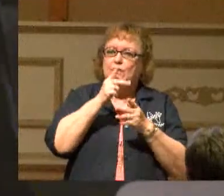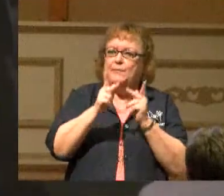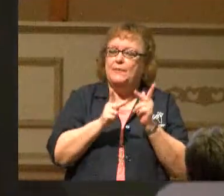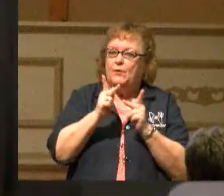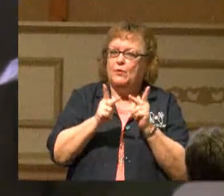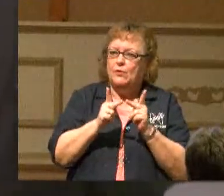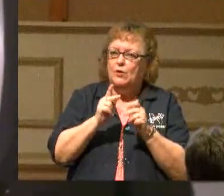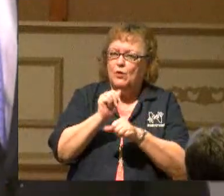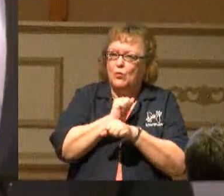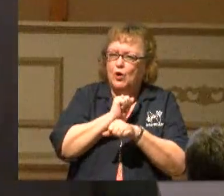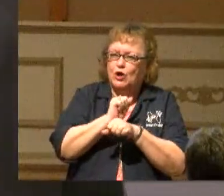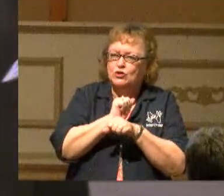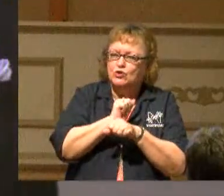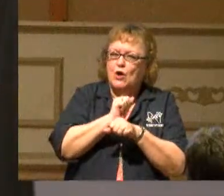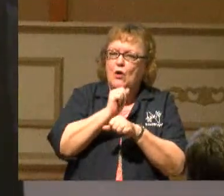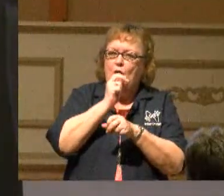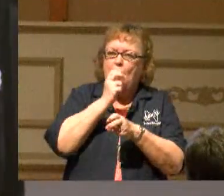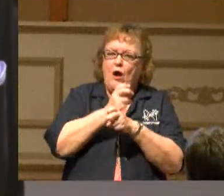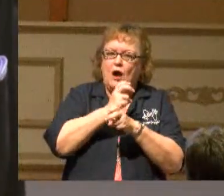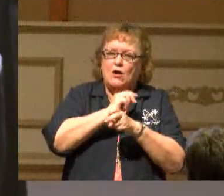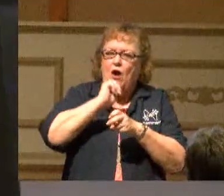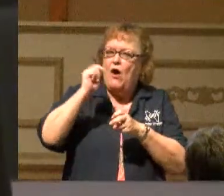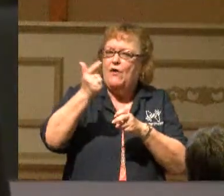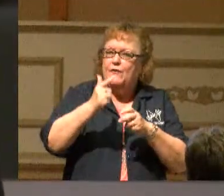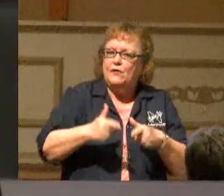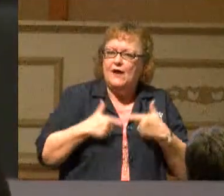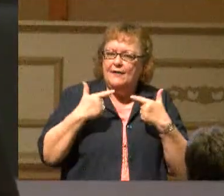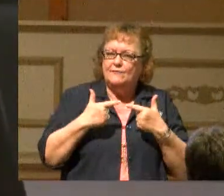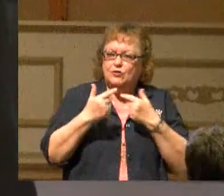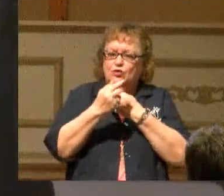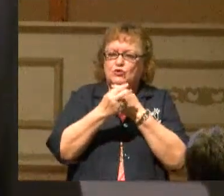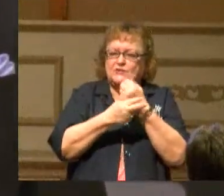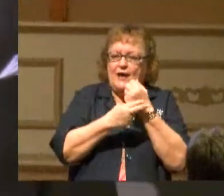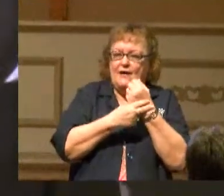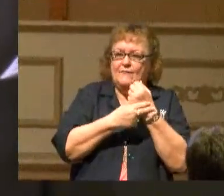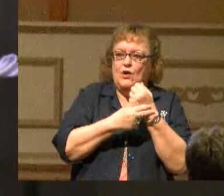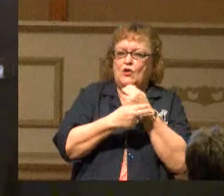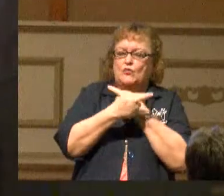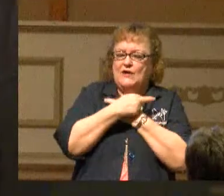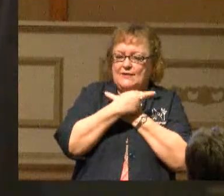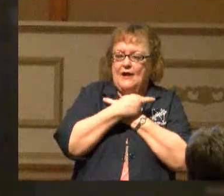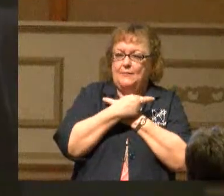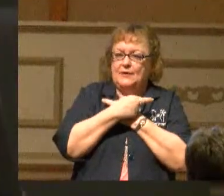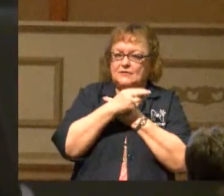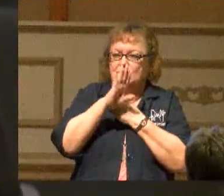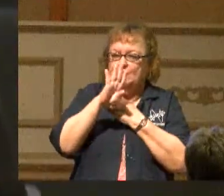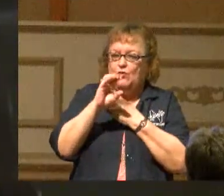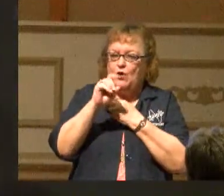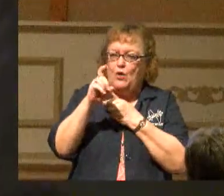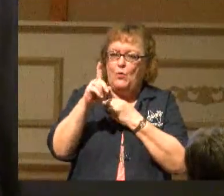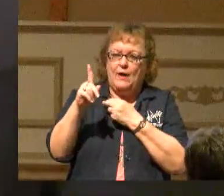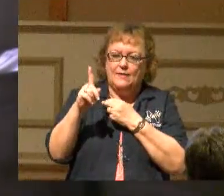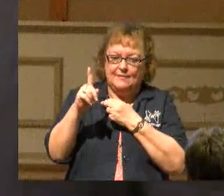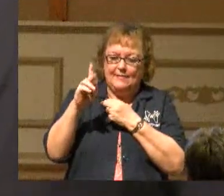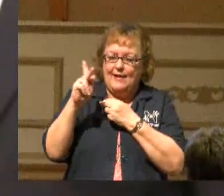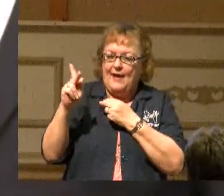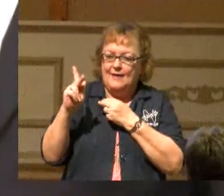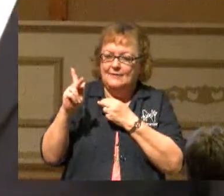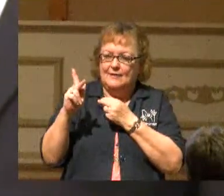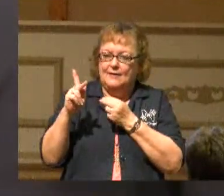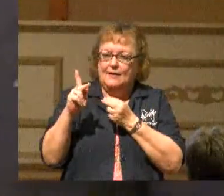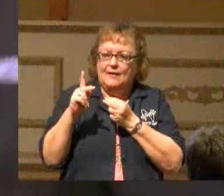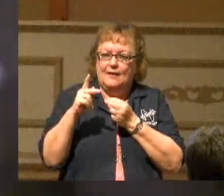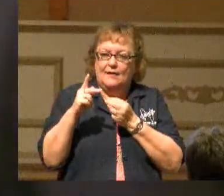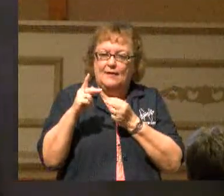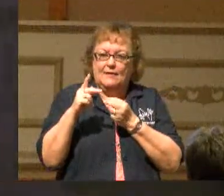who worked so hard all their life to set aside the retirement and their 401ks, and just a few years ago, it was cut